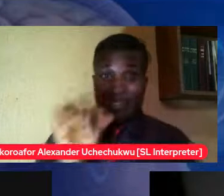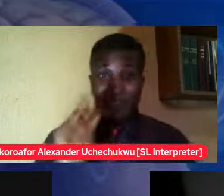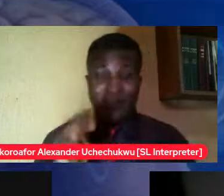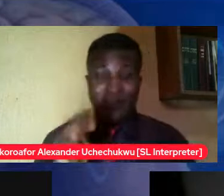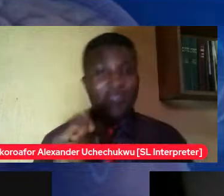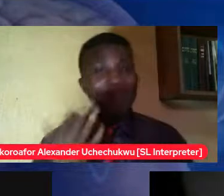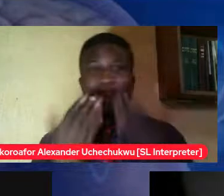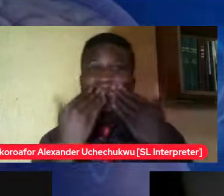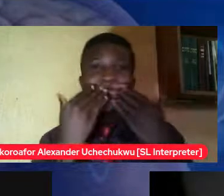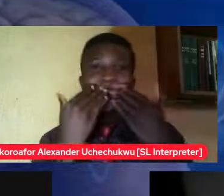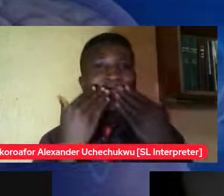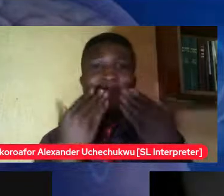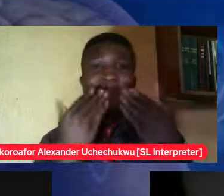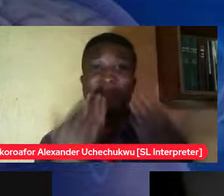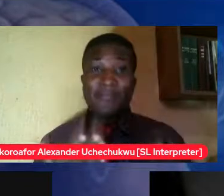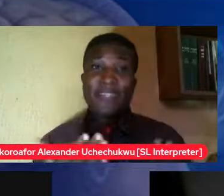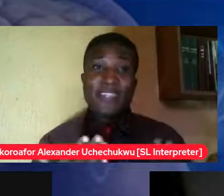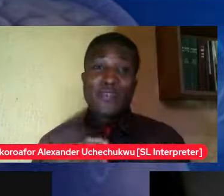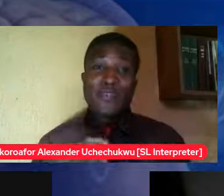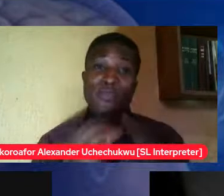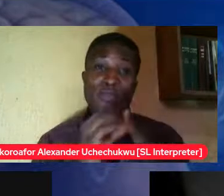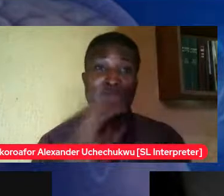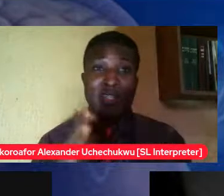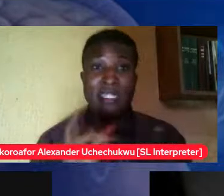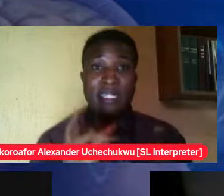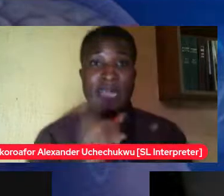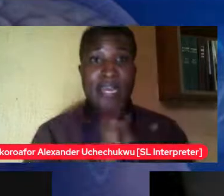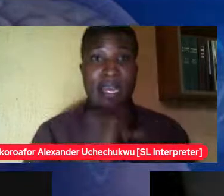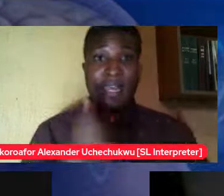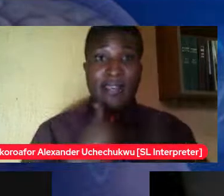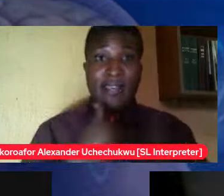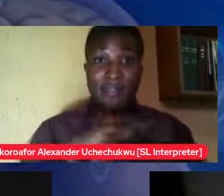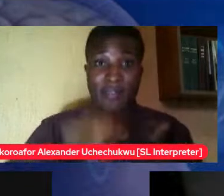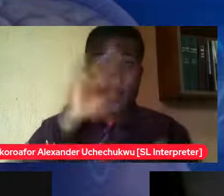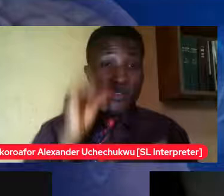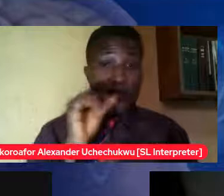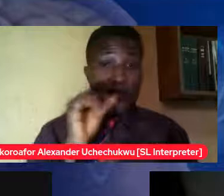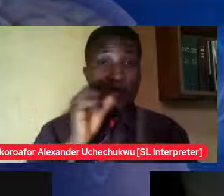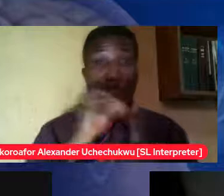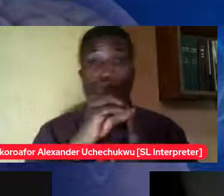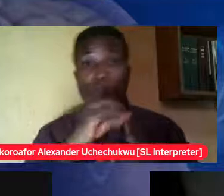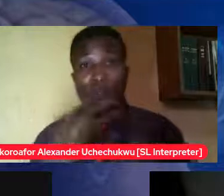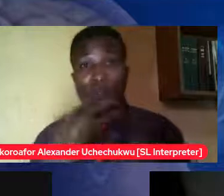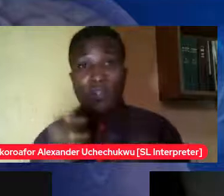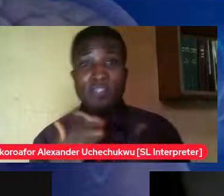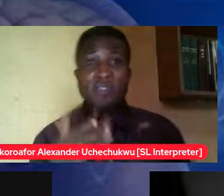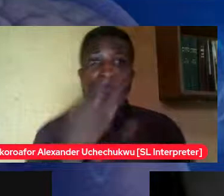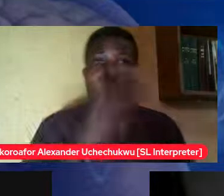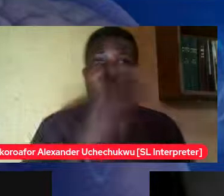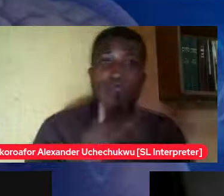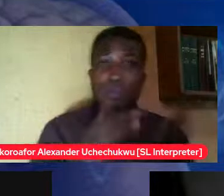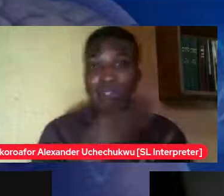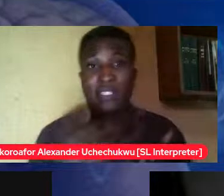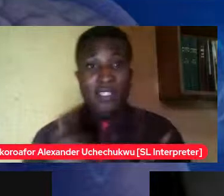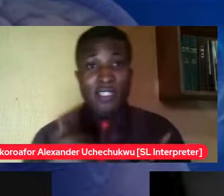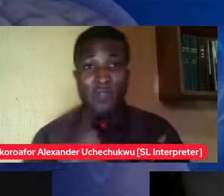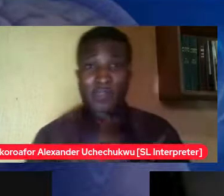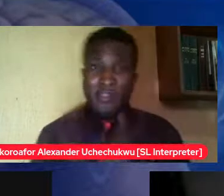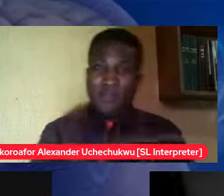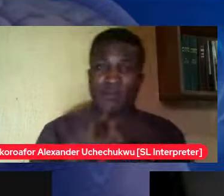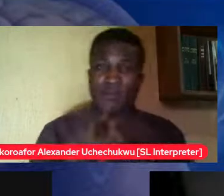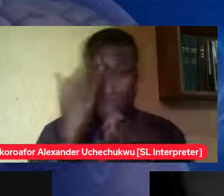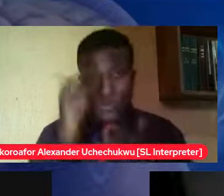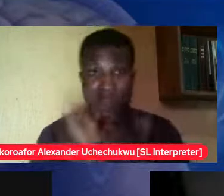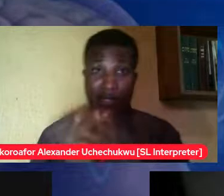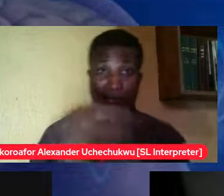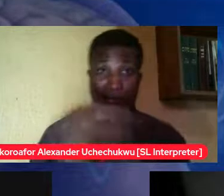I'm sure we've all learned I have learned so much you know some of the things we overlook some of the thing we think doesn't matter I can see all and I'm